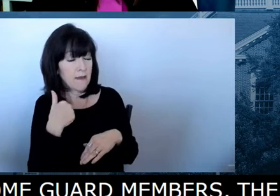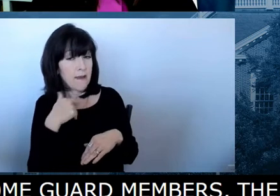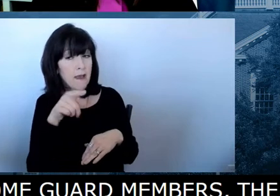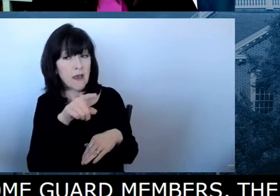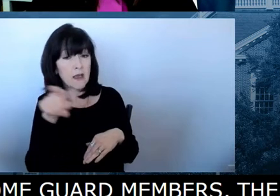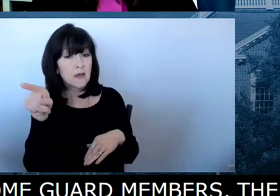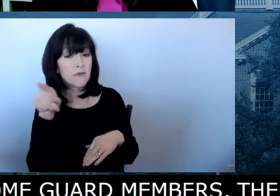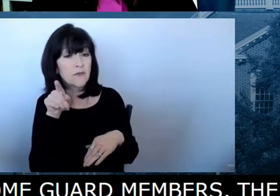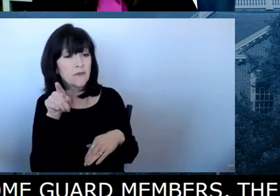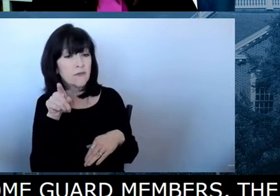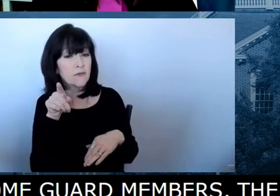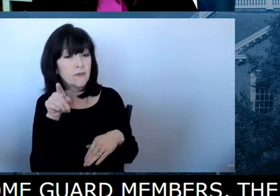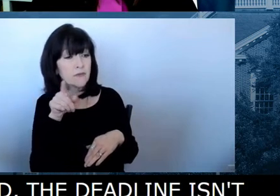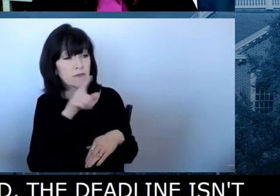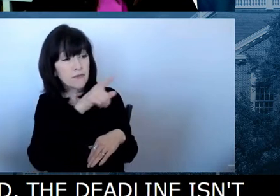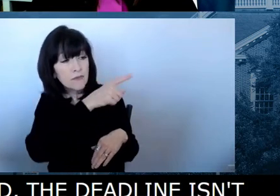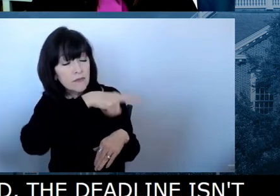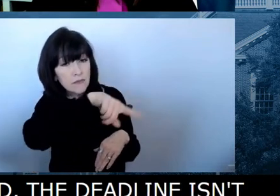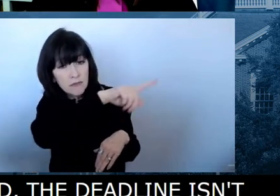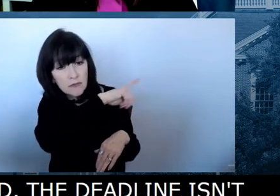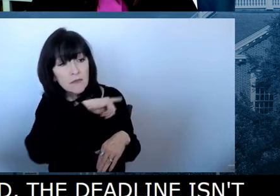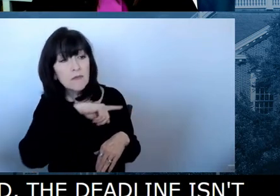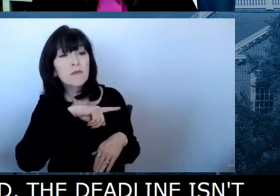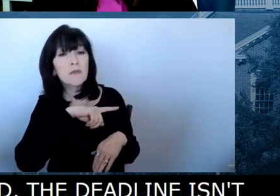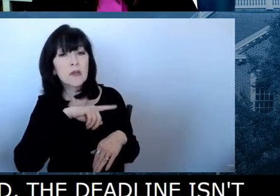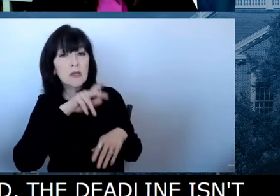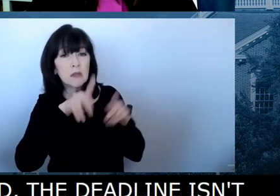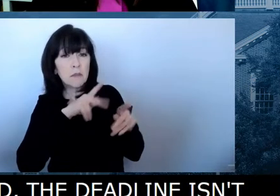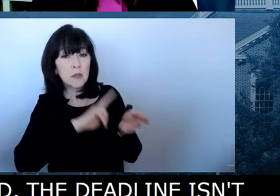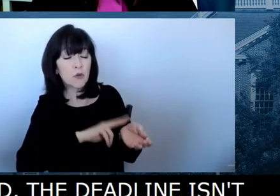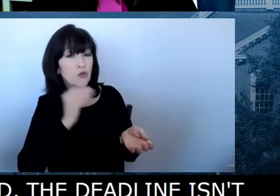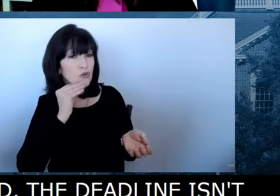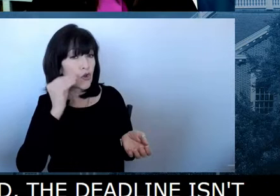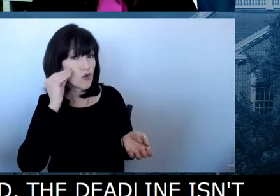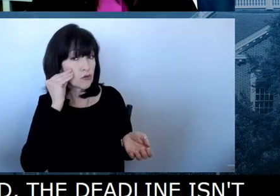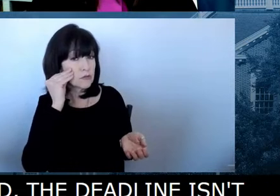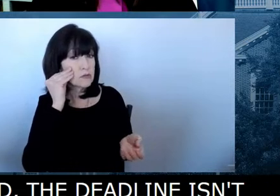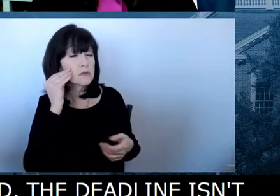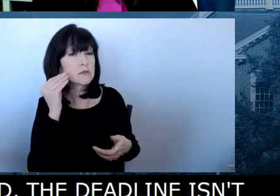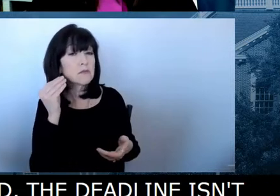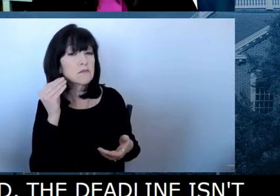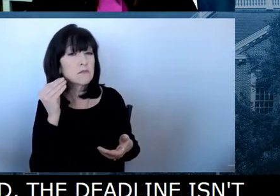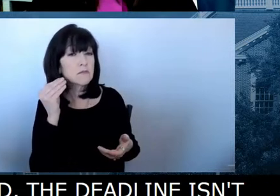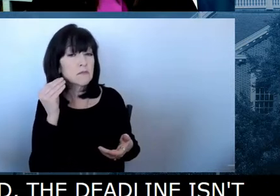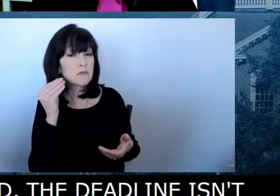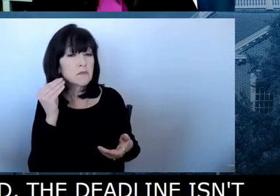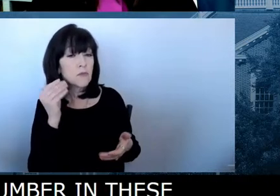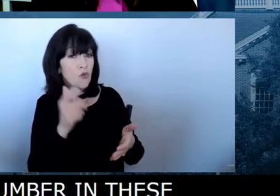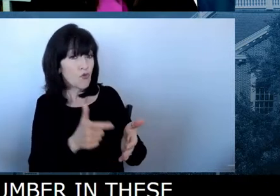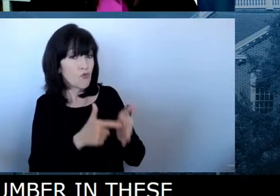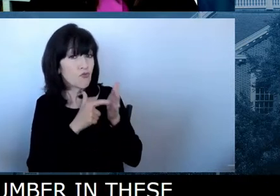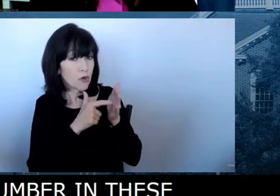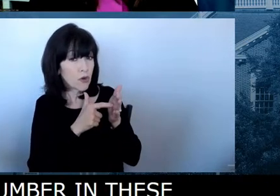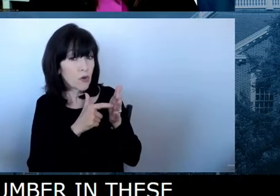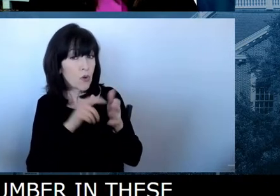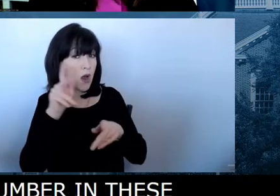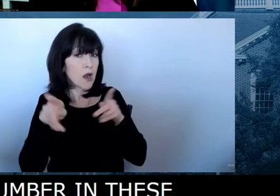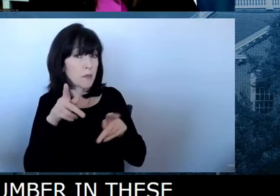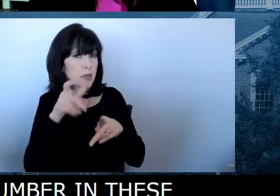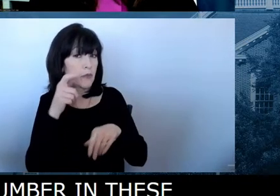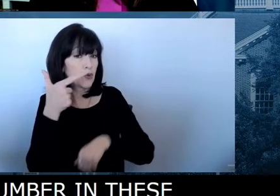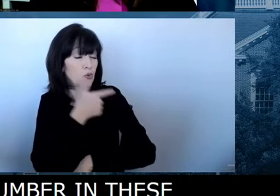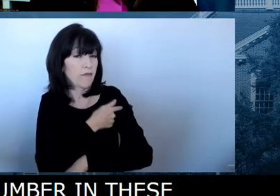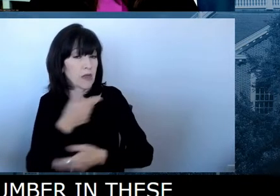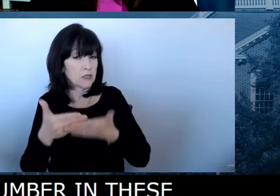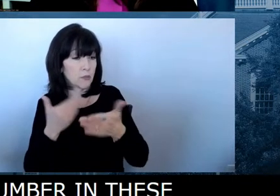different facilities not affected by how many were available due to the vaccine requirement, who has gotten it and who hasn't? I don't know about the